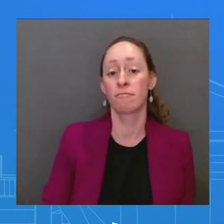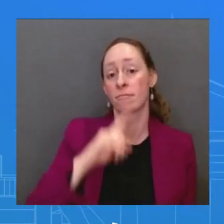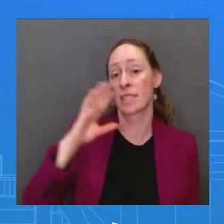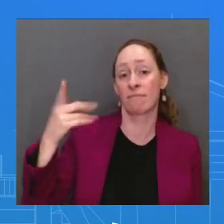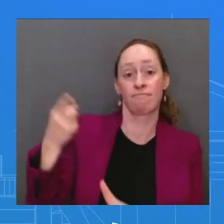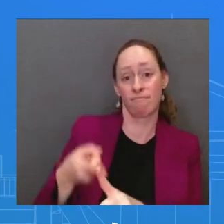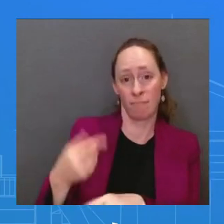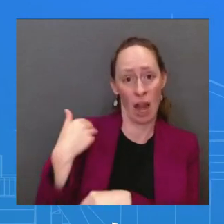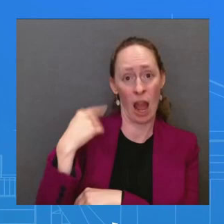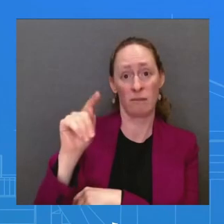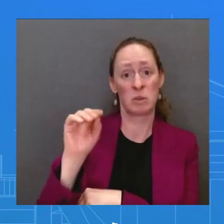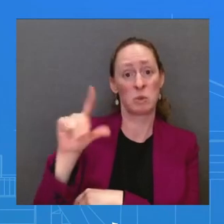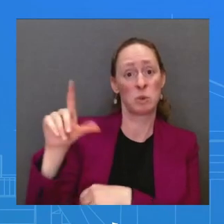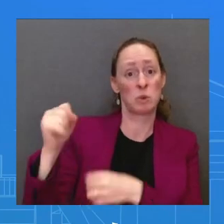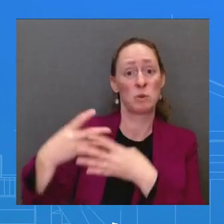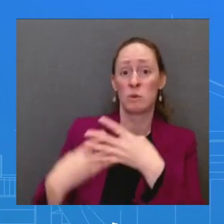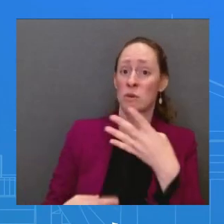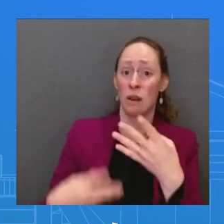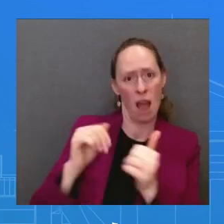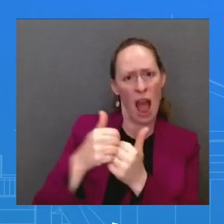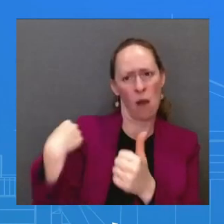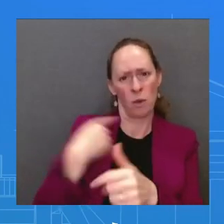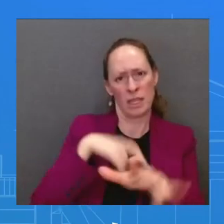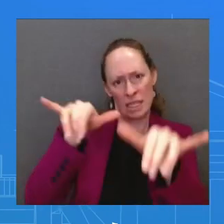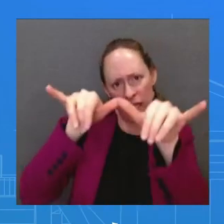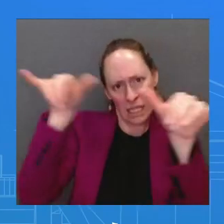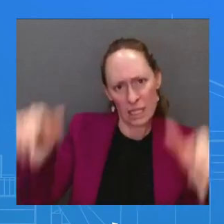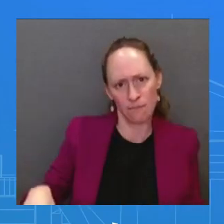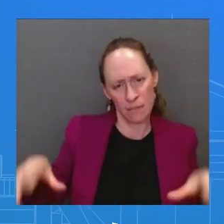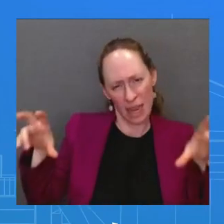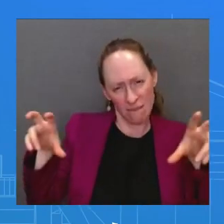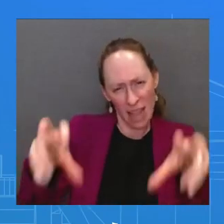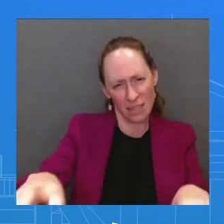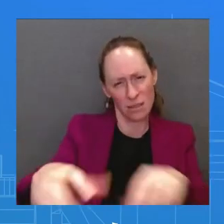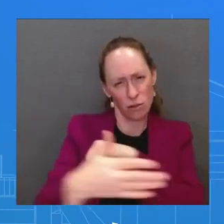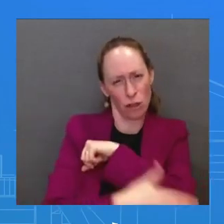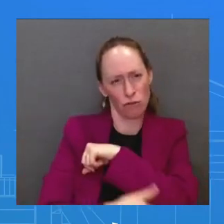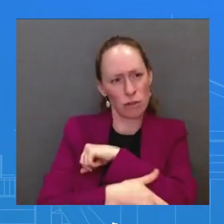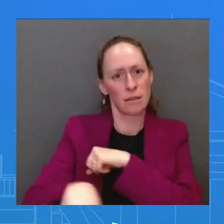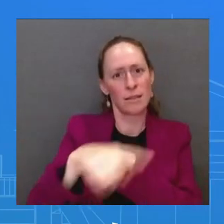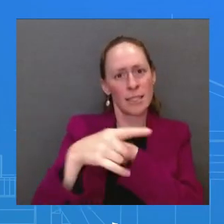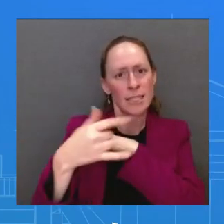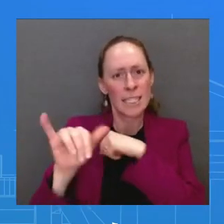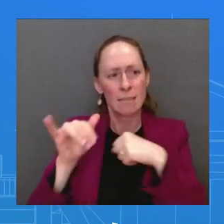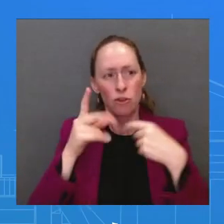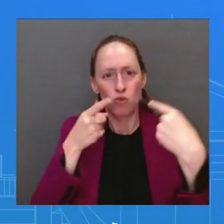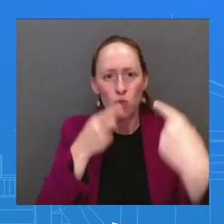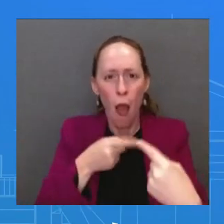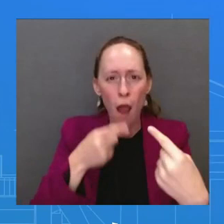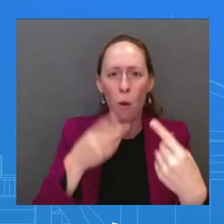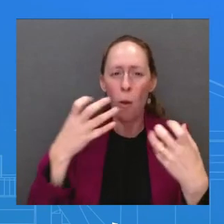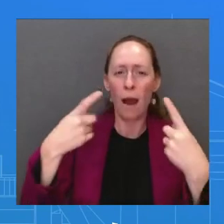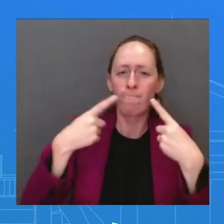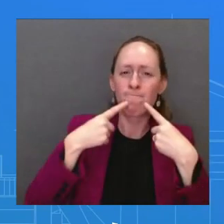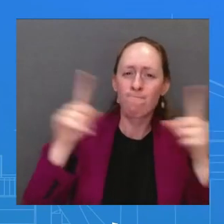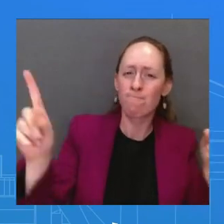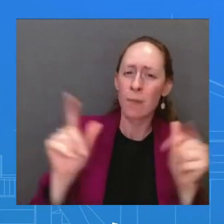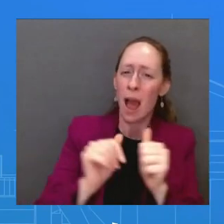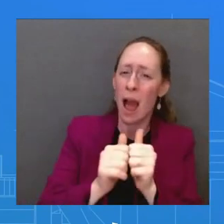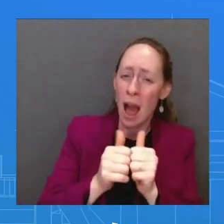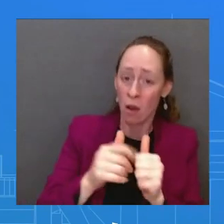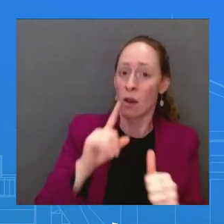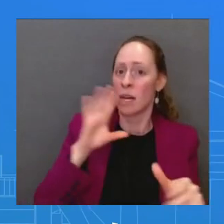States has championed the major effort that is currently underway to evolve these institutions so that they are up to the challenges of today